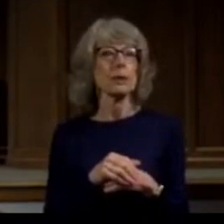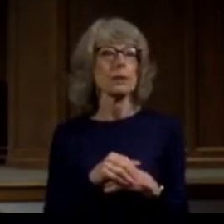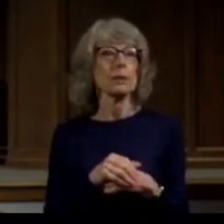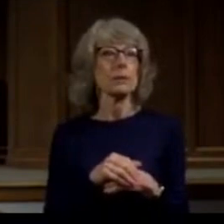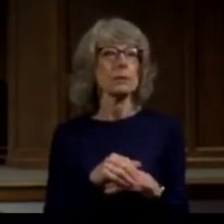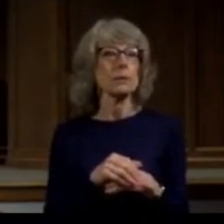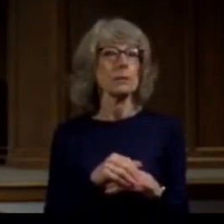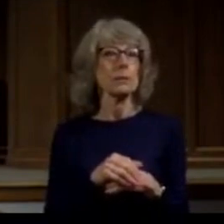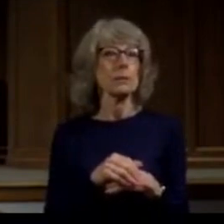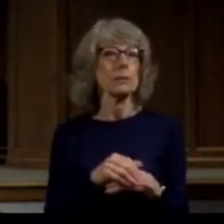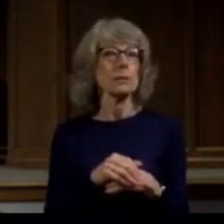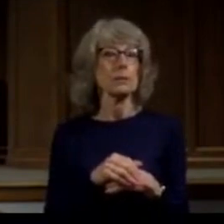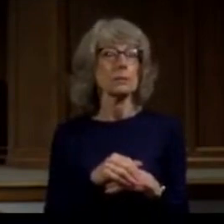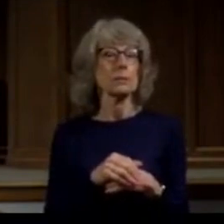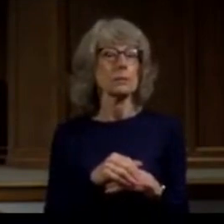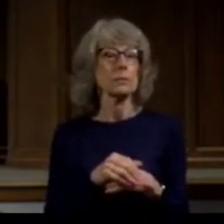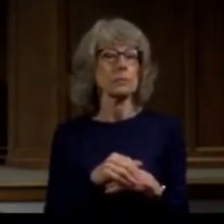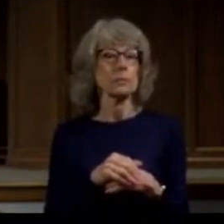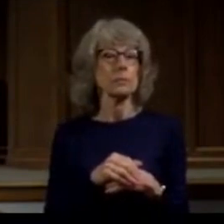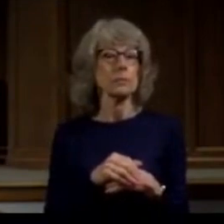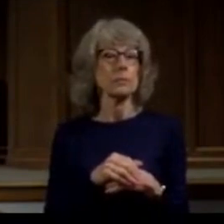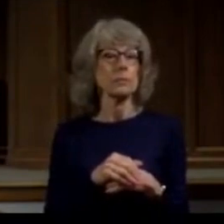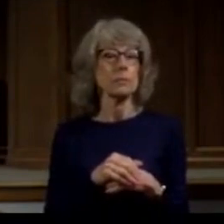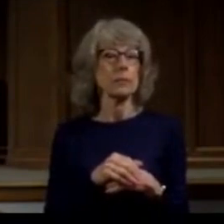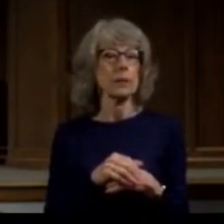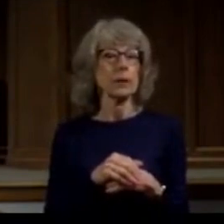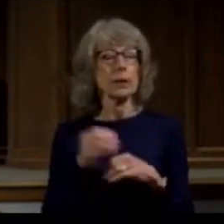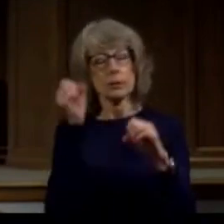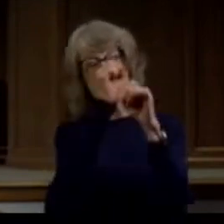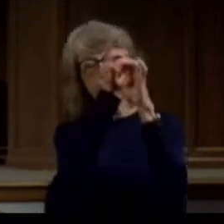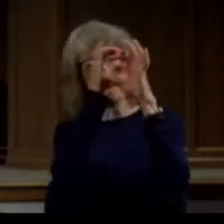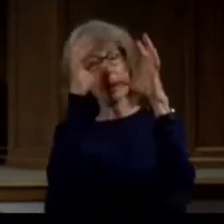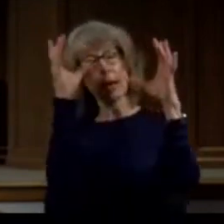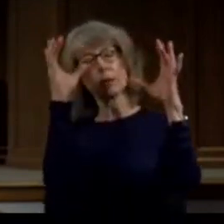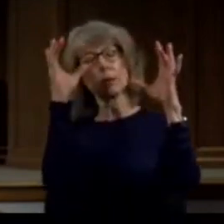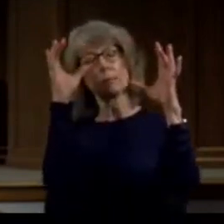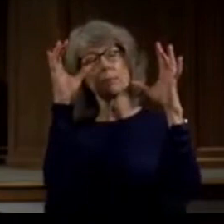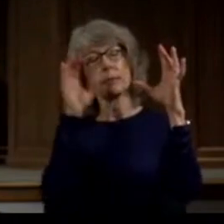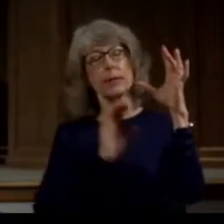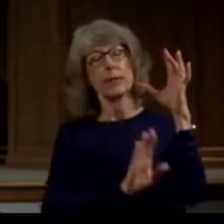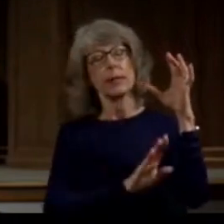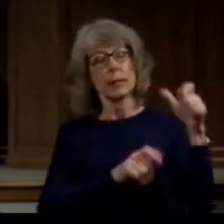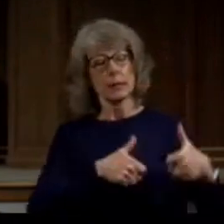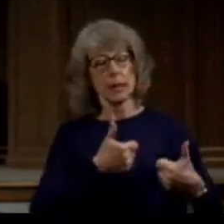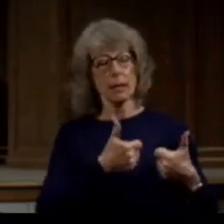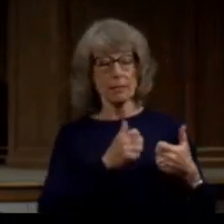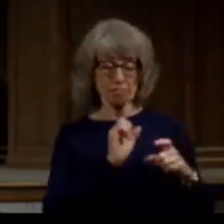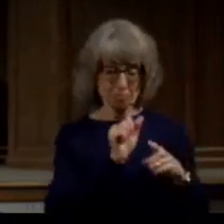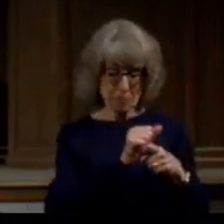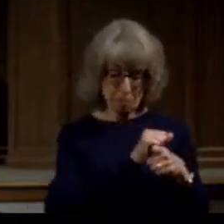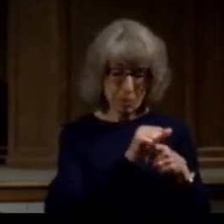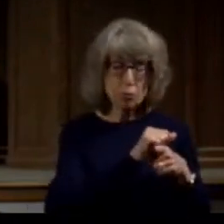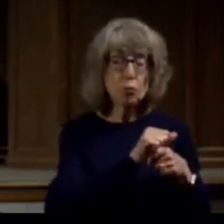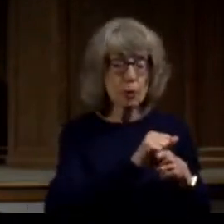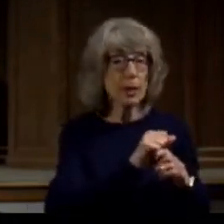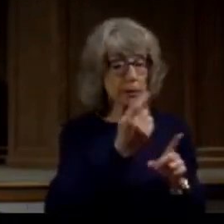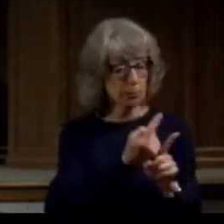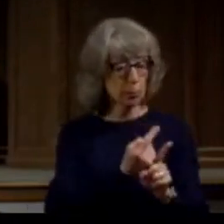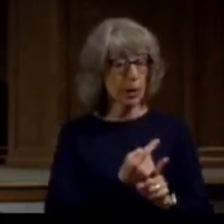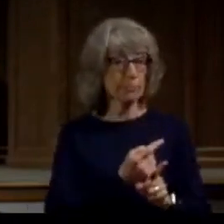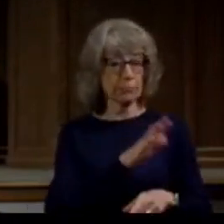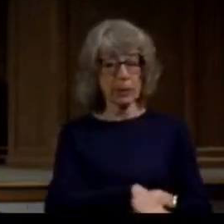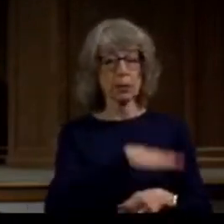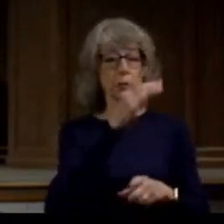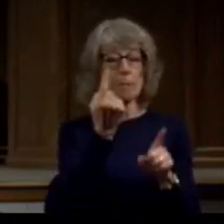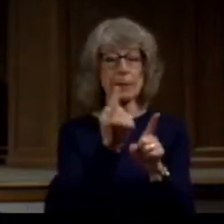I want you to imagine his life because he has been trained in the right places. He has grown up in the right places.